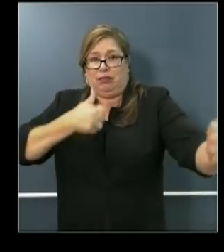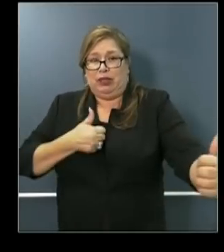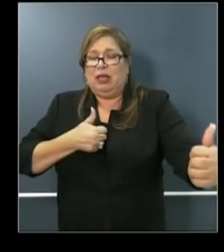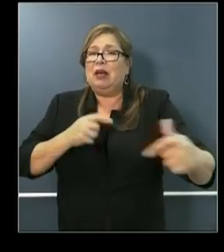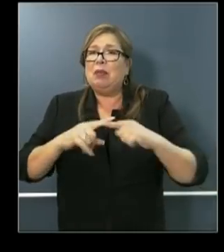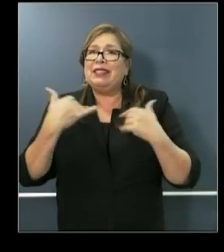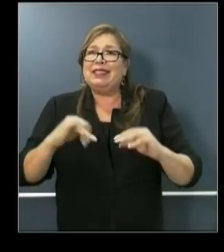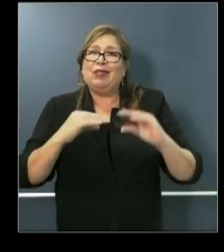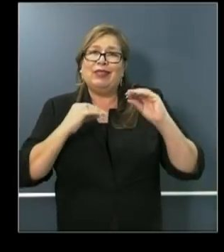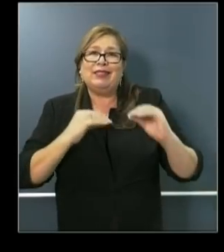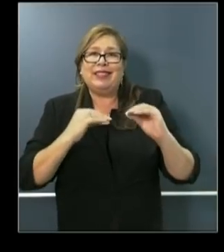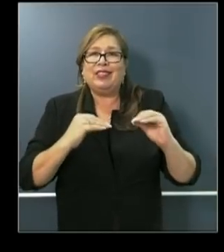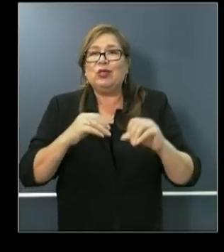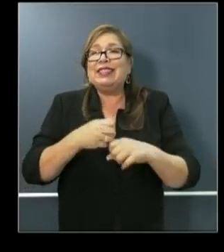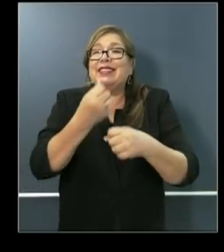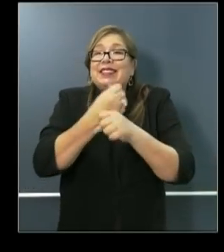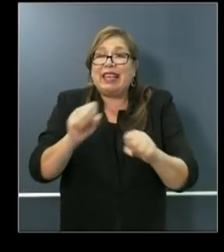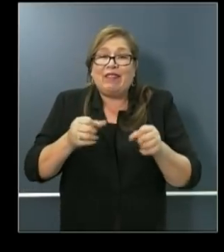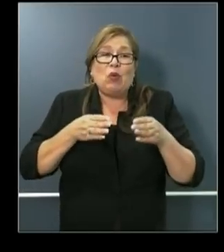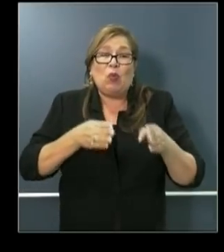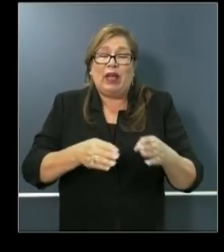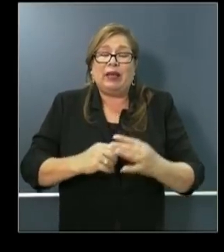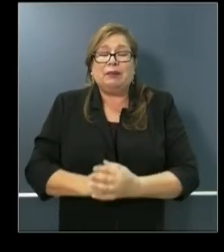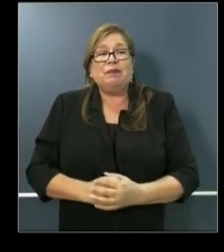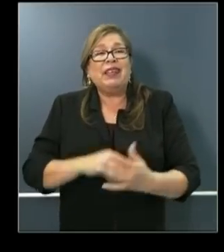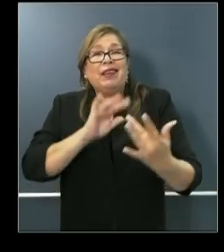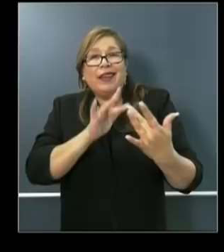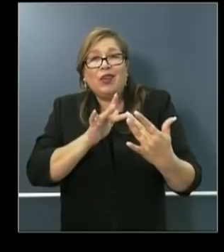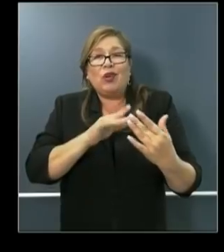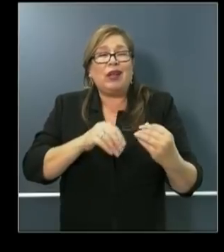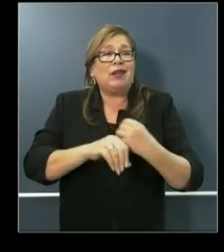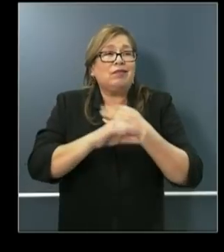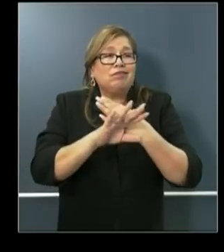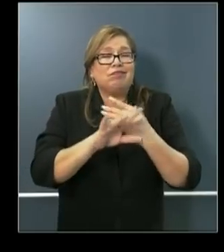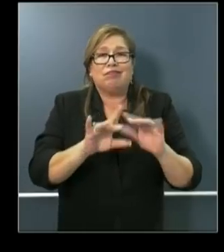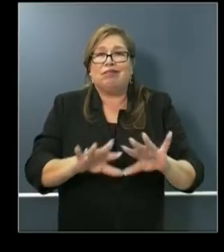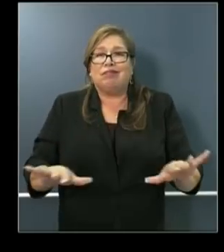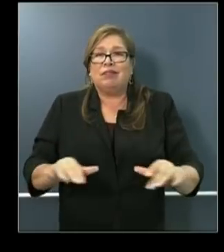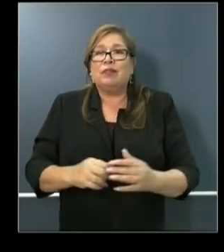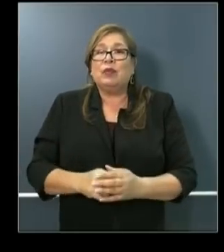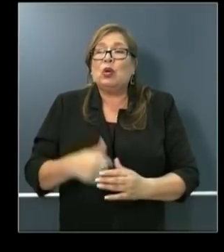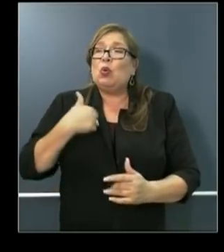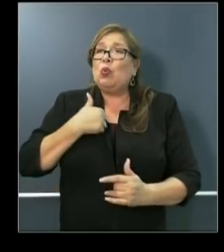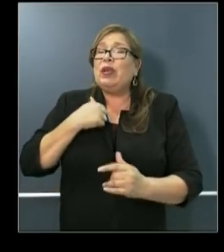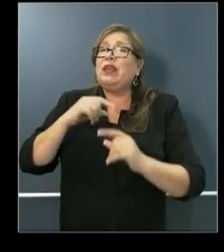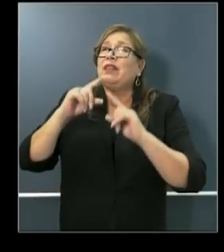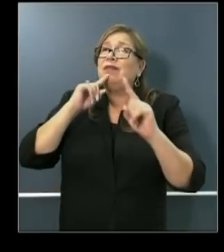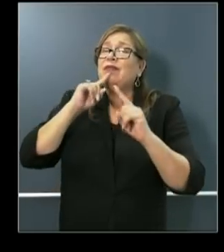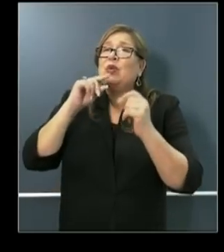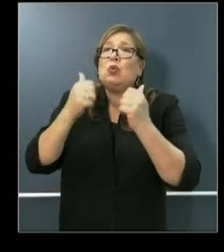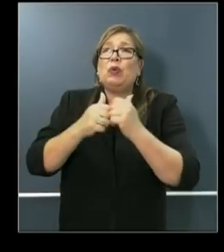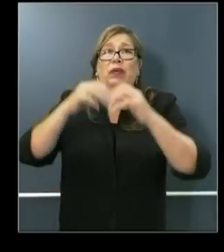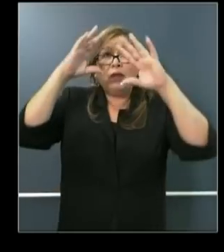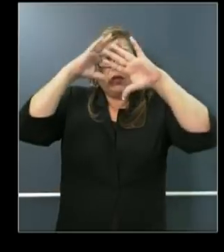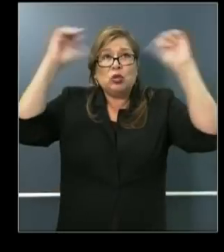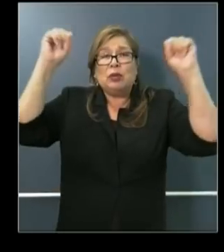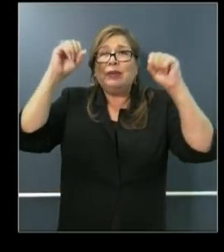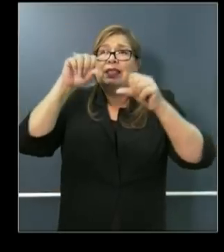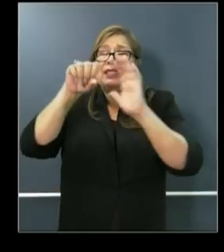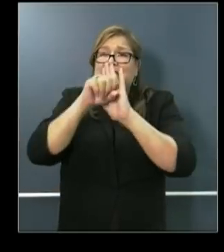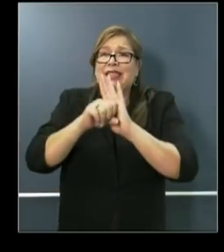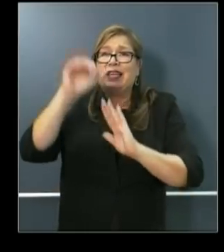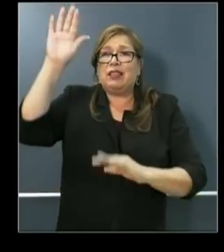way that is safe. And we've been in communication with superintendents around the state urging all of our